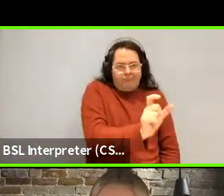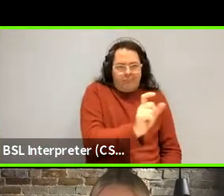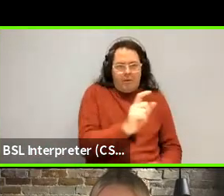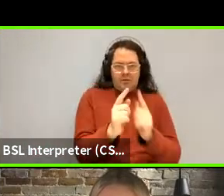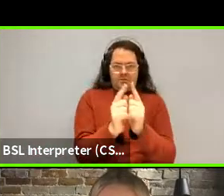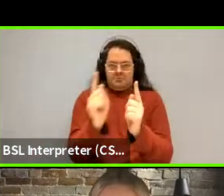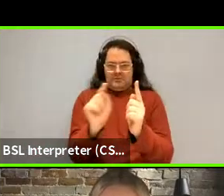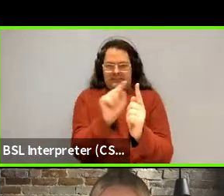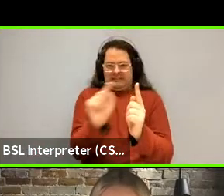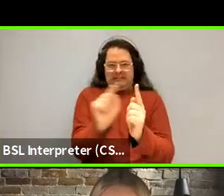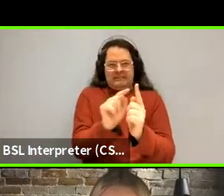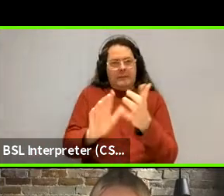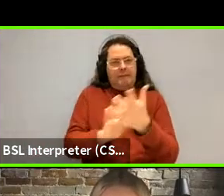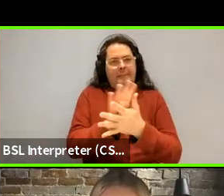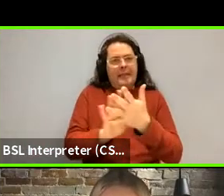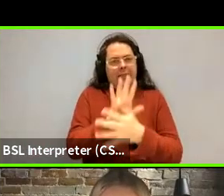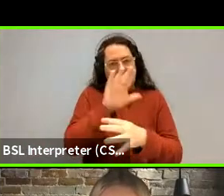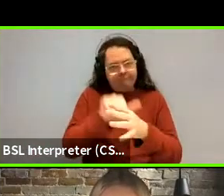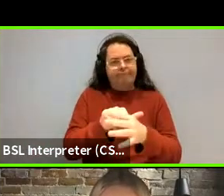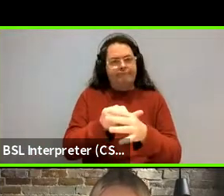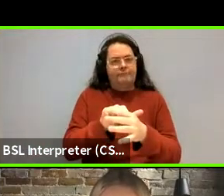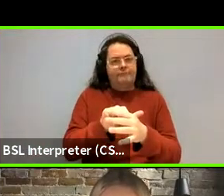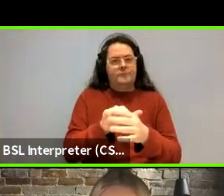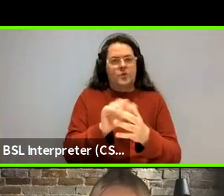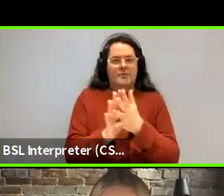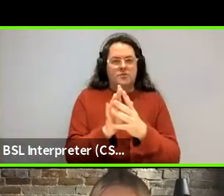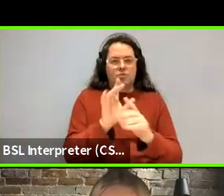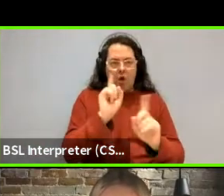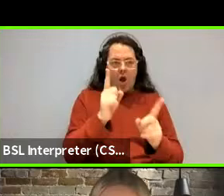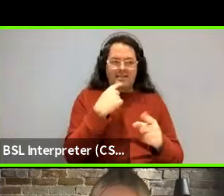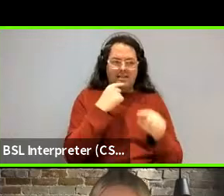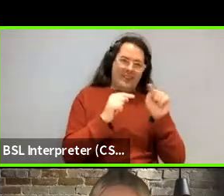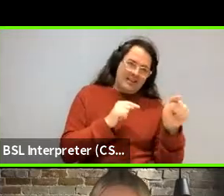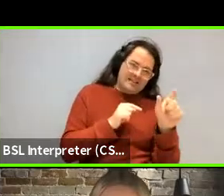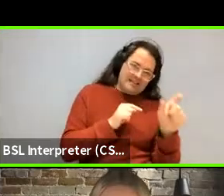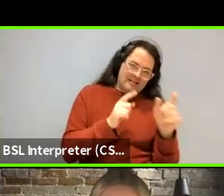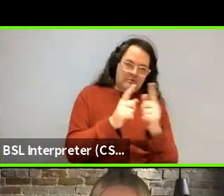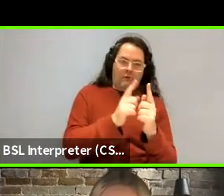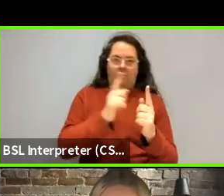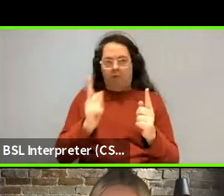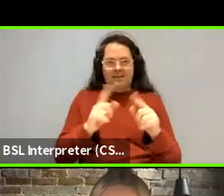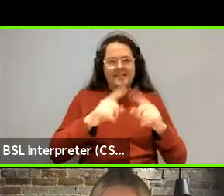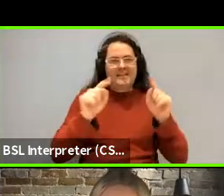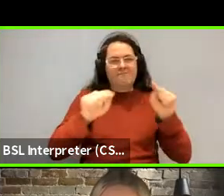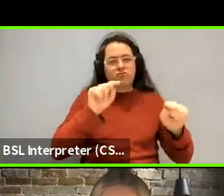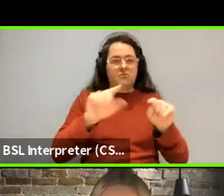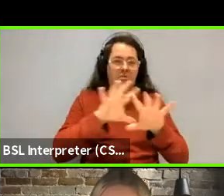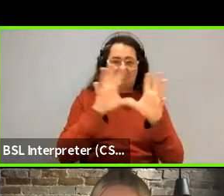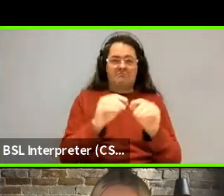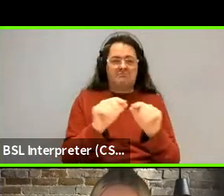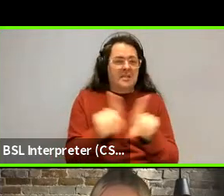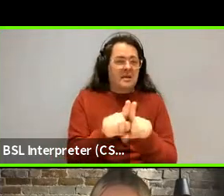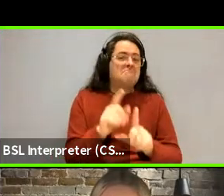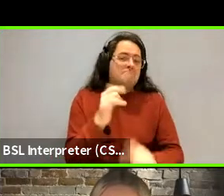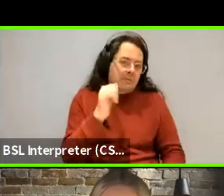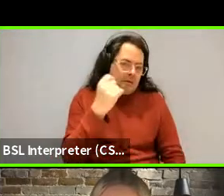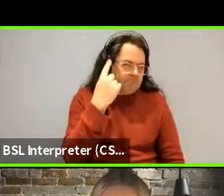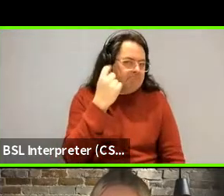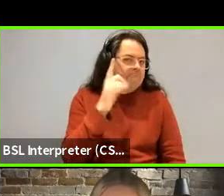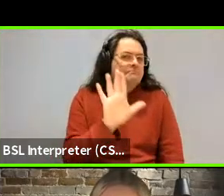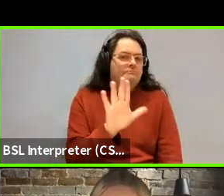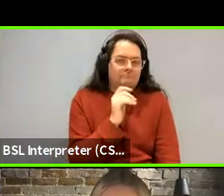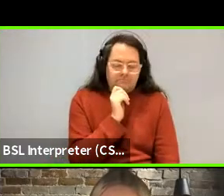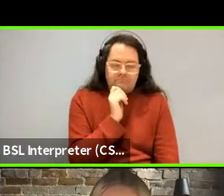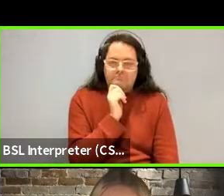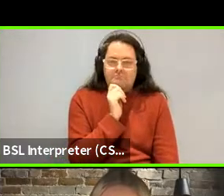own meanings associated with them. so we can't, so there may be, maybe we can just do this all in one system is the point in some way. like to think about that.